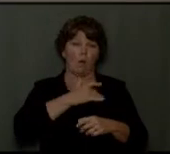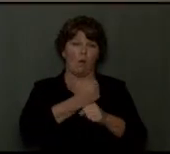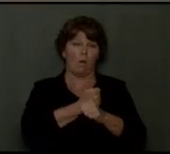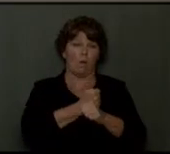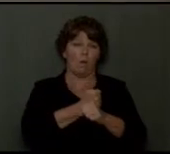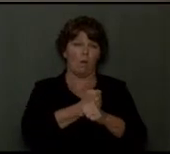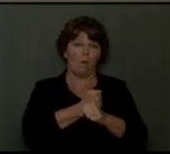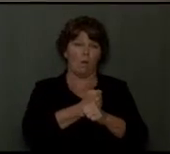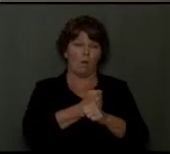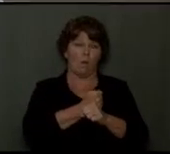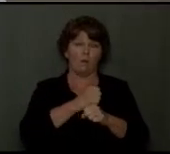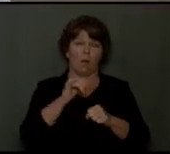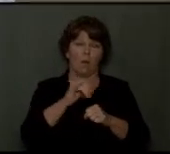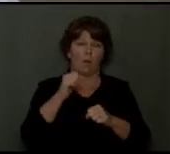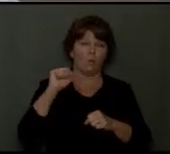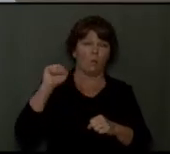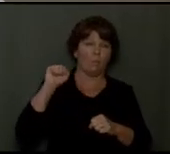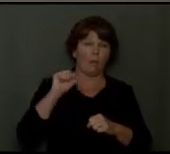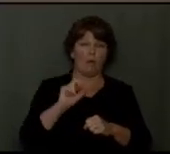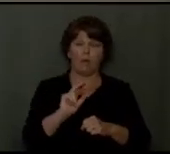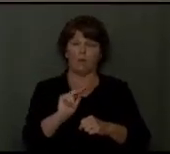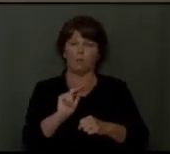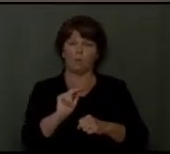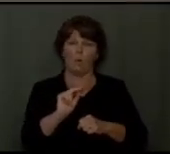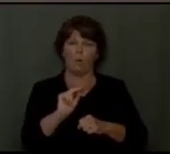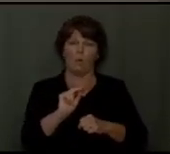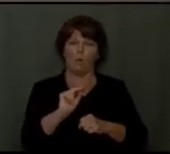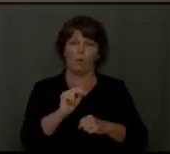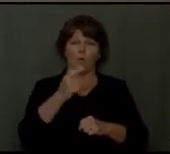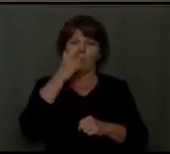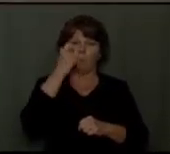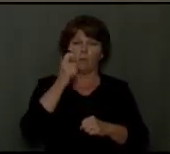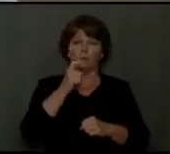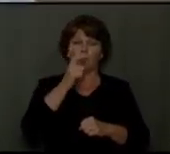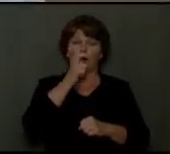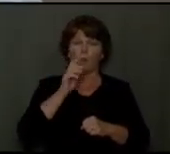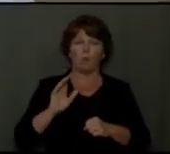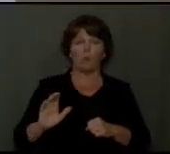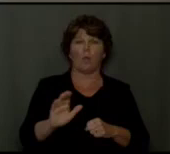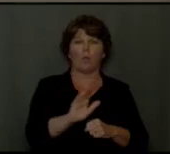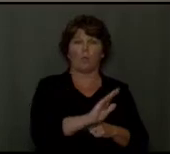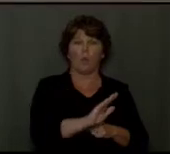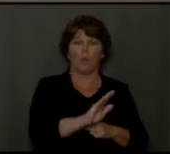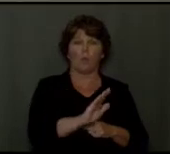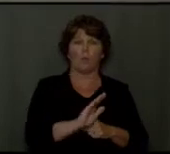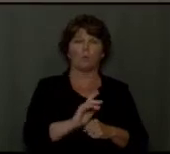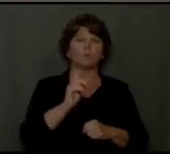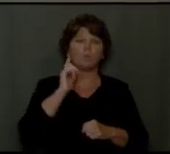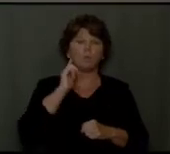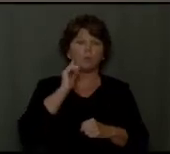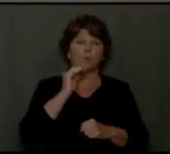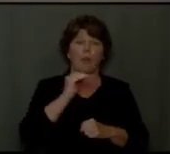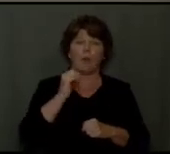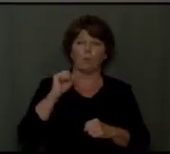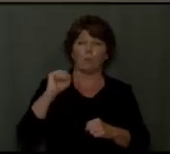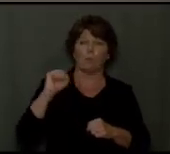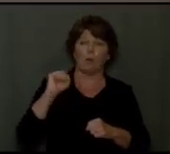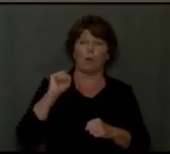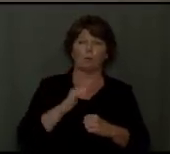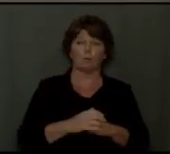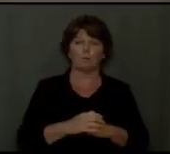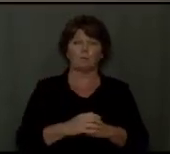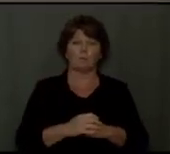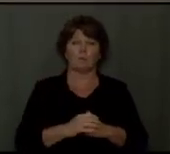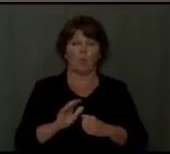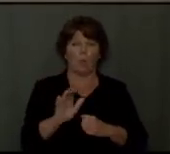as in the rebellion. For who were those who heard and yet rebelled? Was it not all of